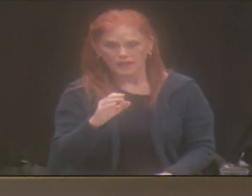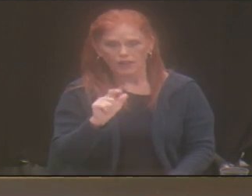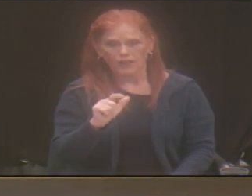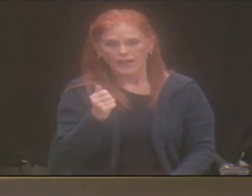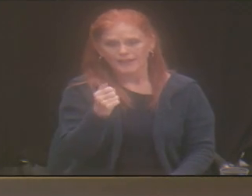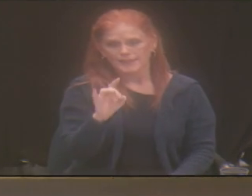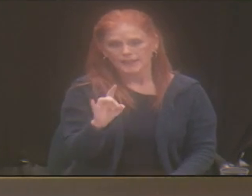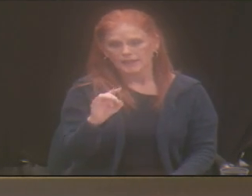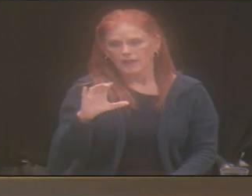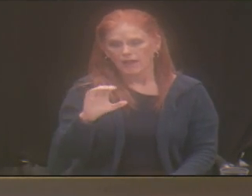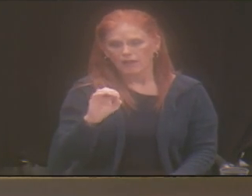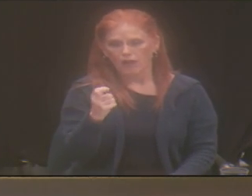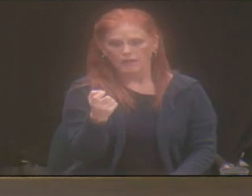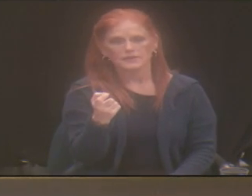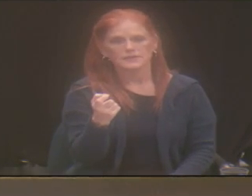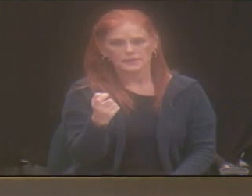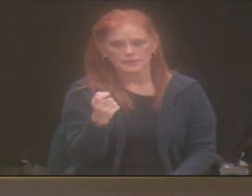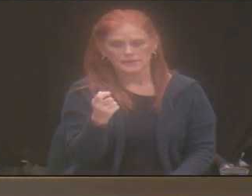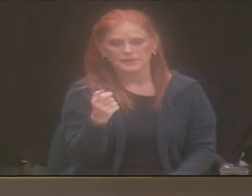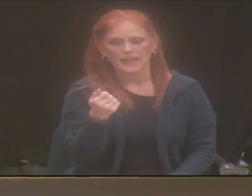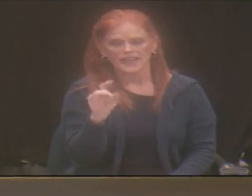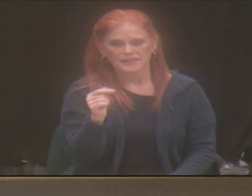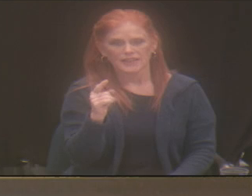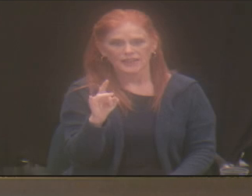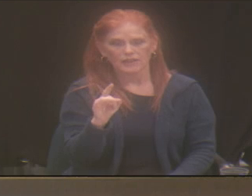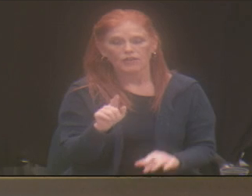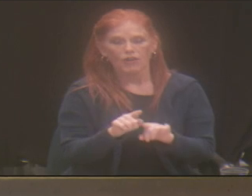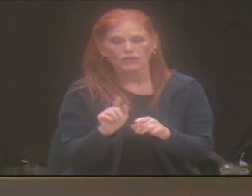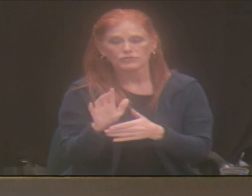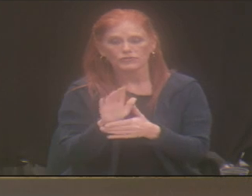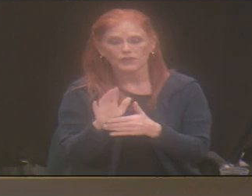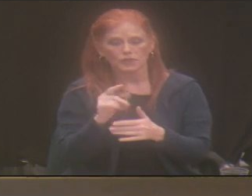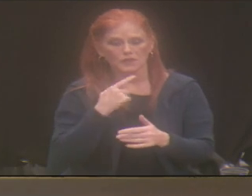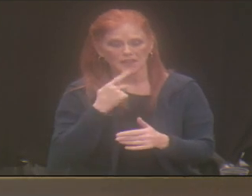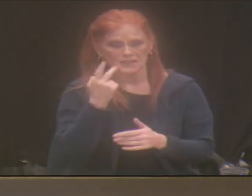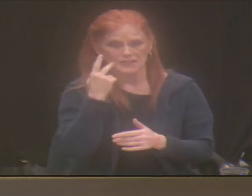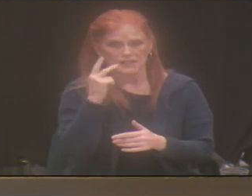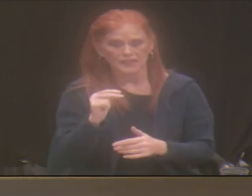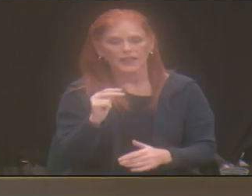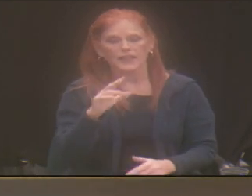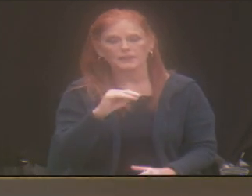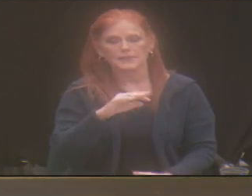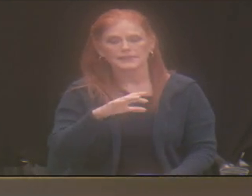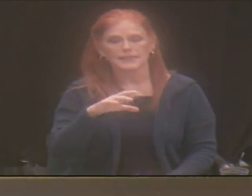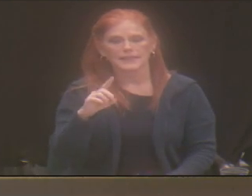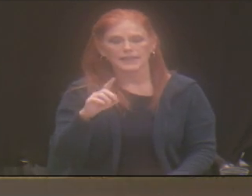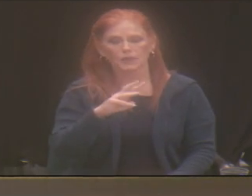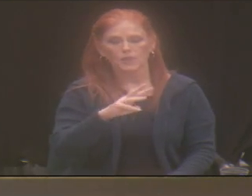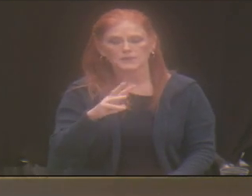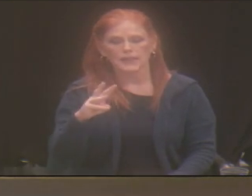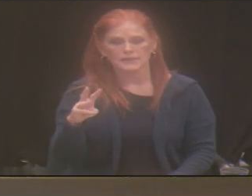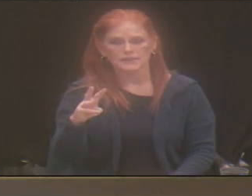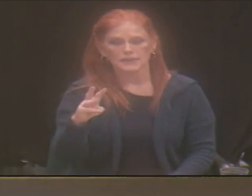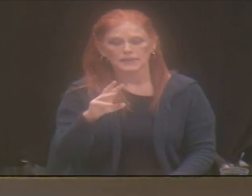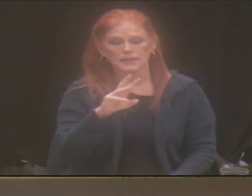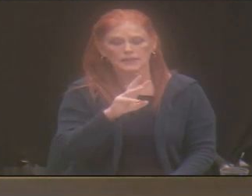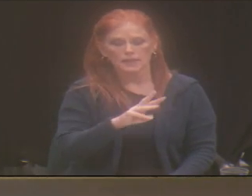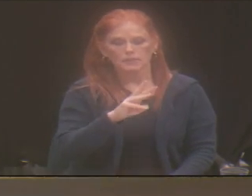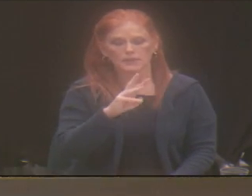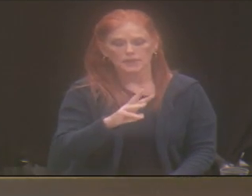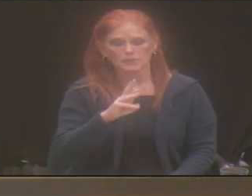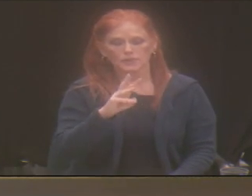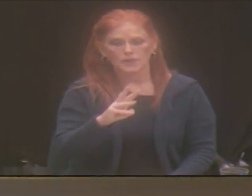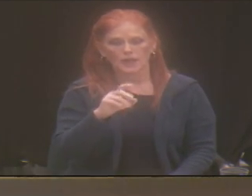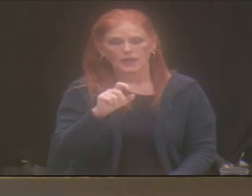on Cox. Video of the meeting can also be viewed at the Disabilities Commission website. That's at www